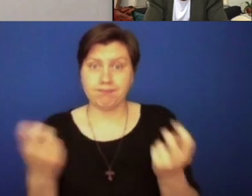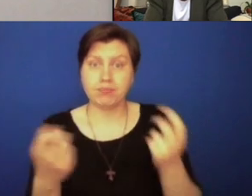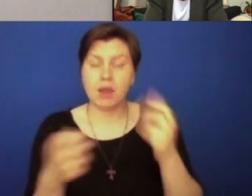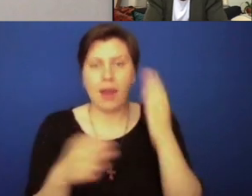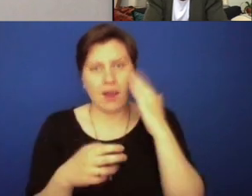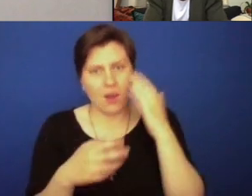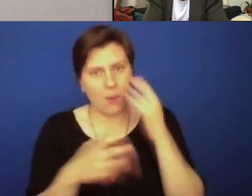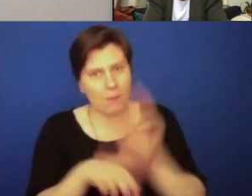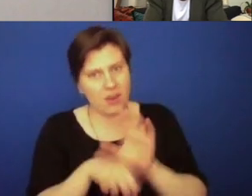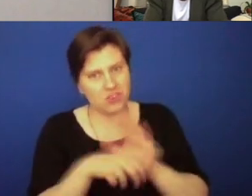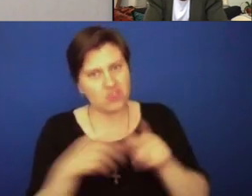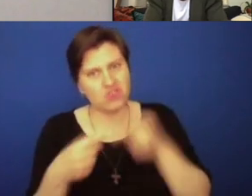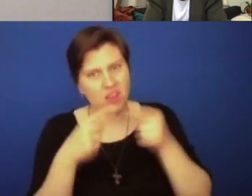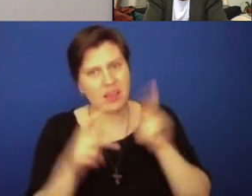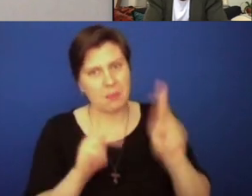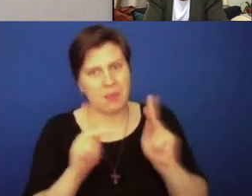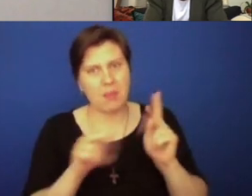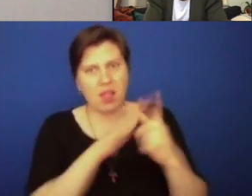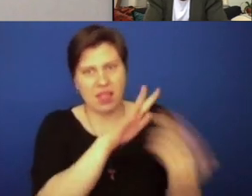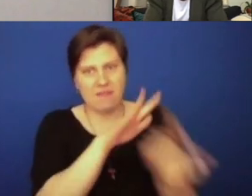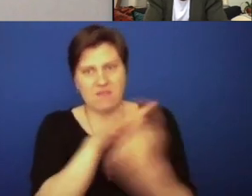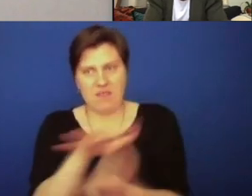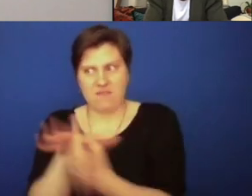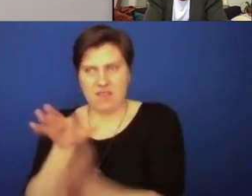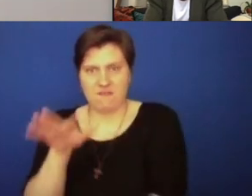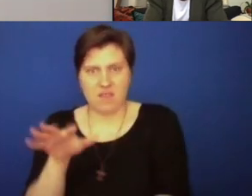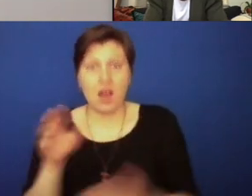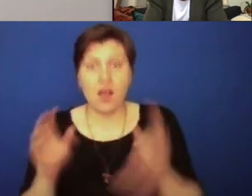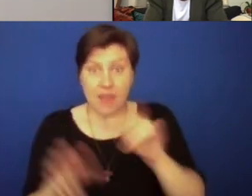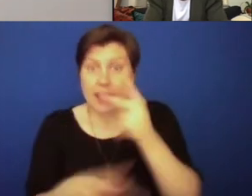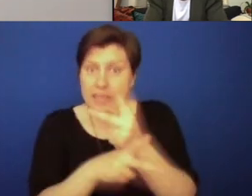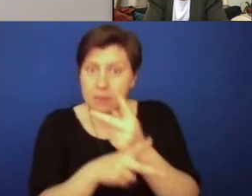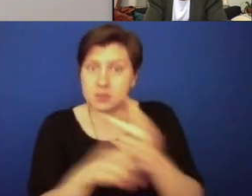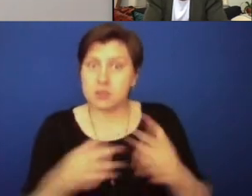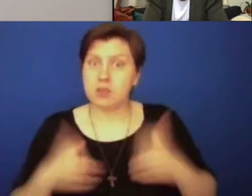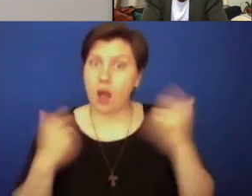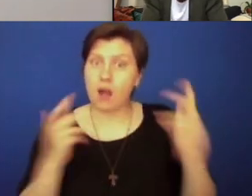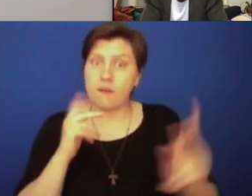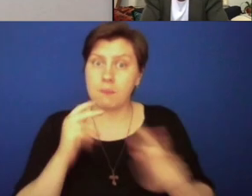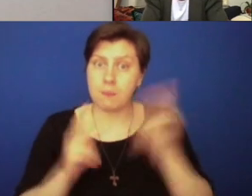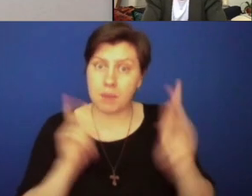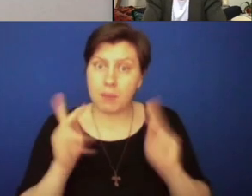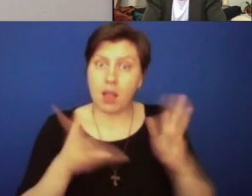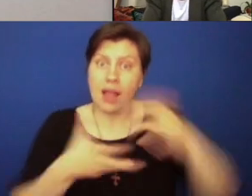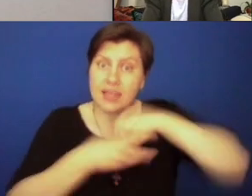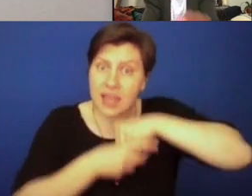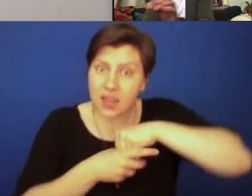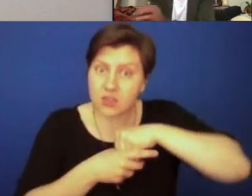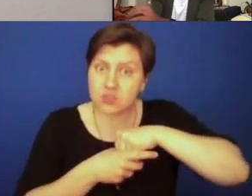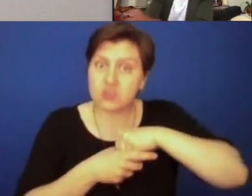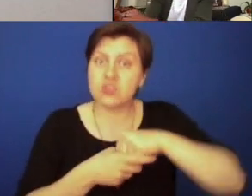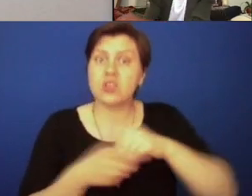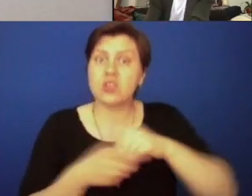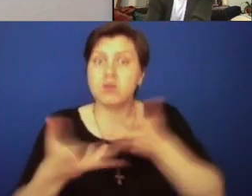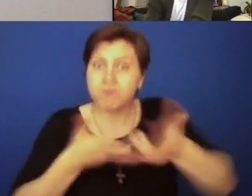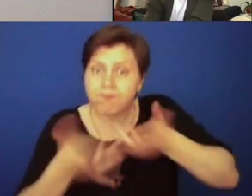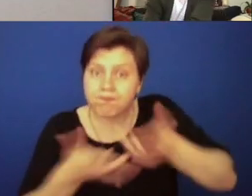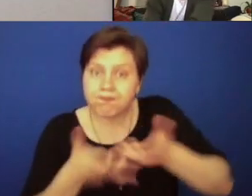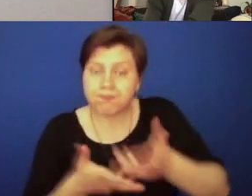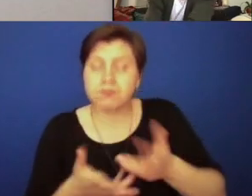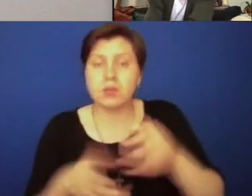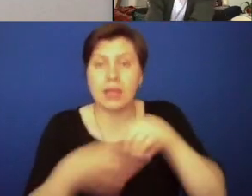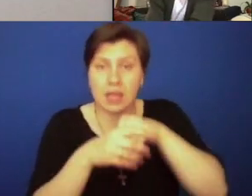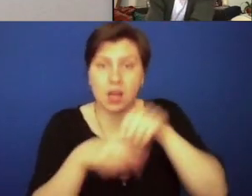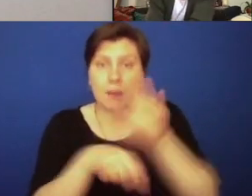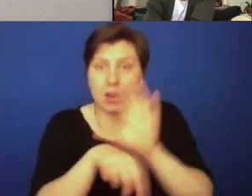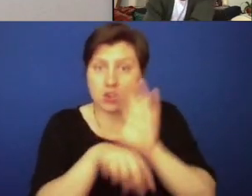lot of parishes are struggling with. That also keeps more of our young voices engaged and active in our parishes